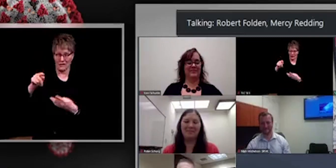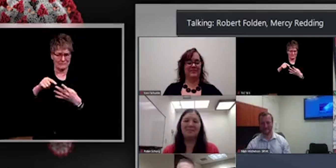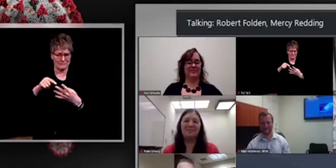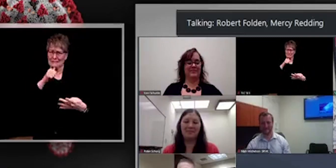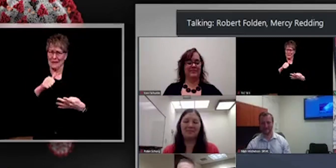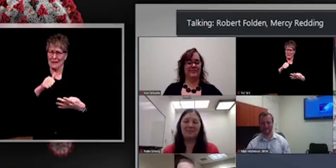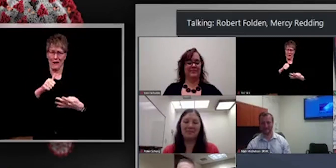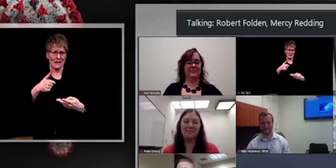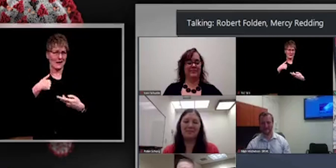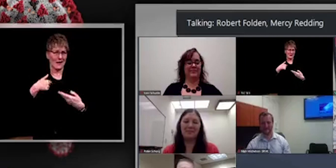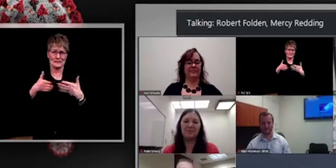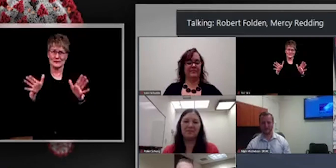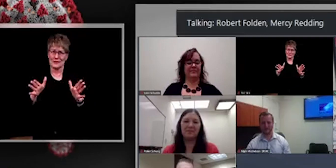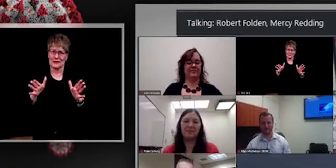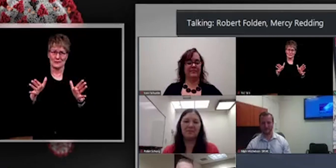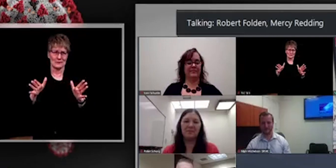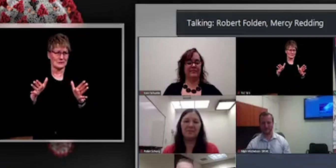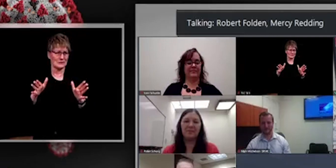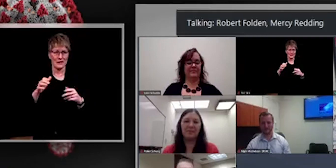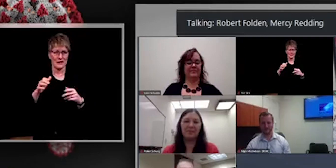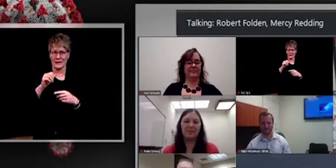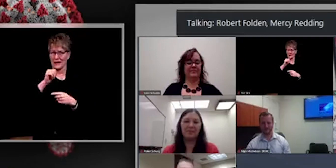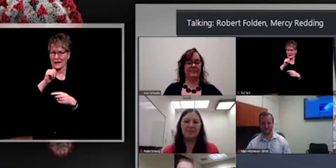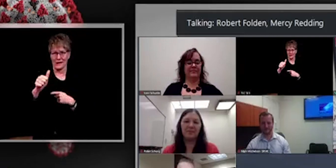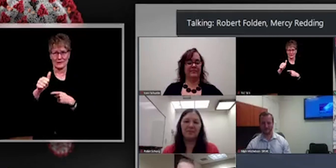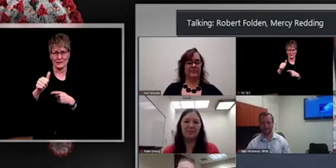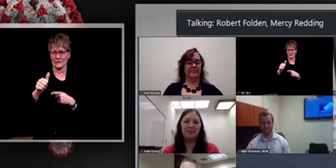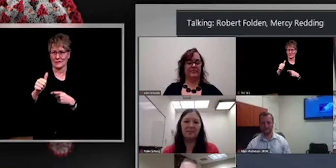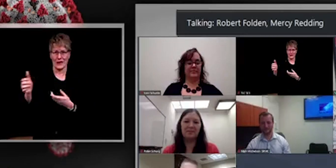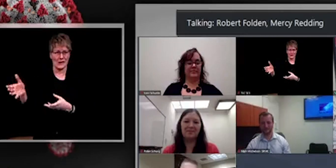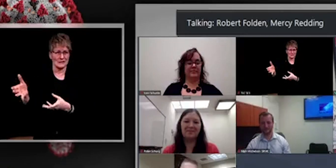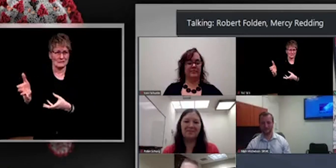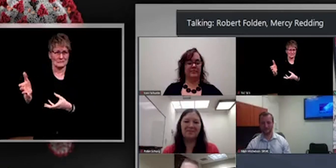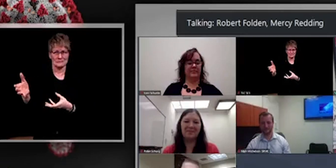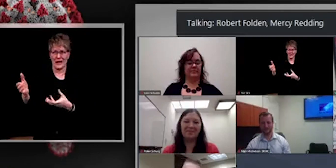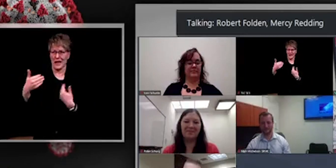population. So, I'd be, you know, I don't even have a tier.